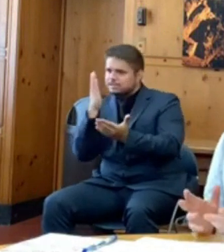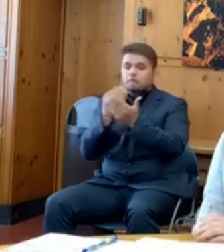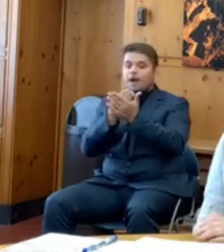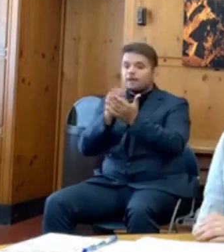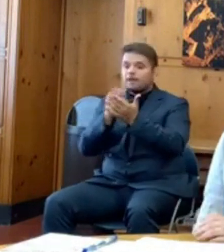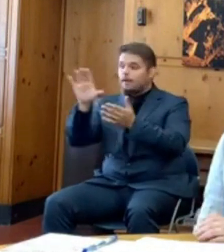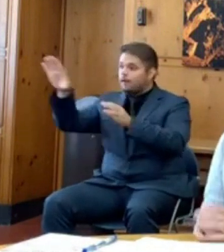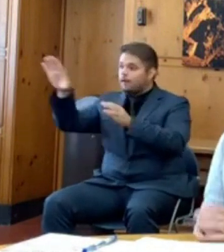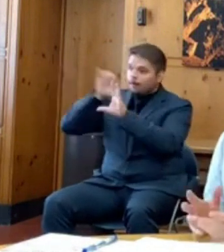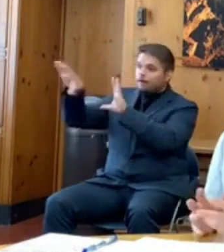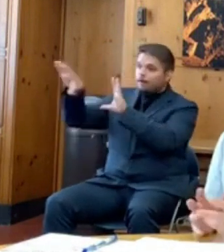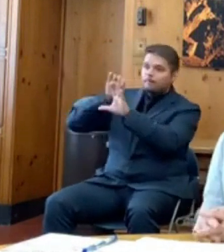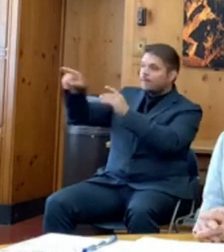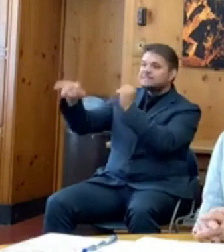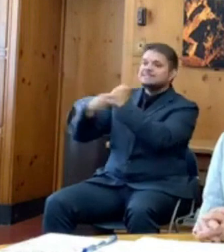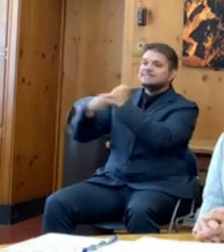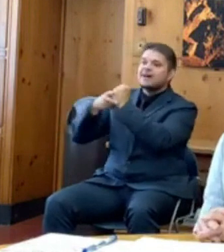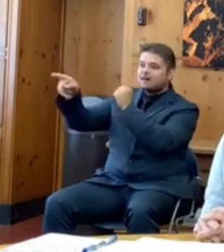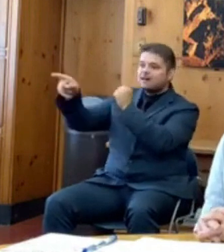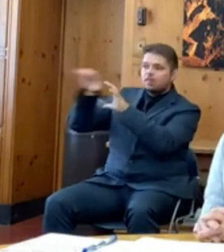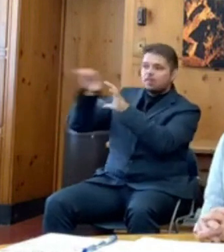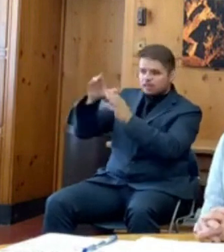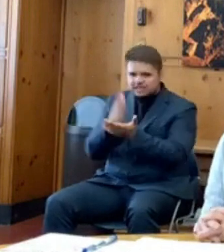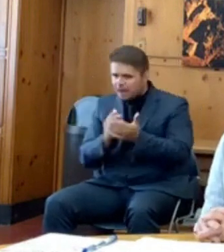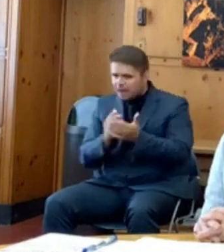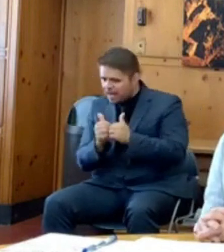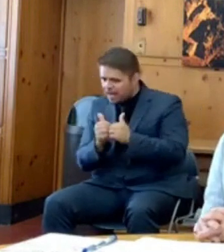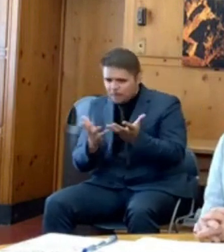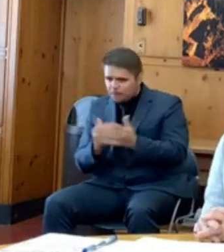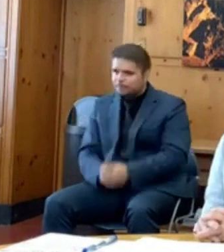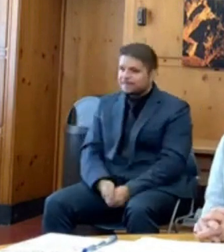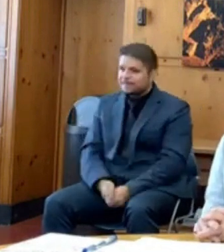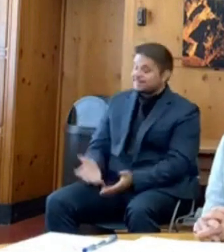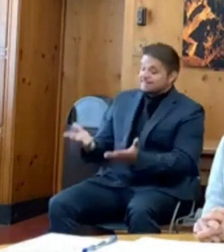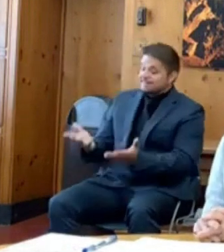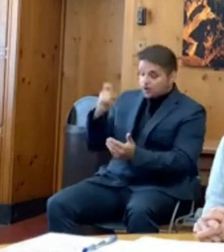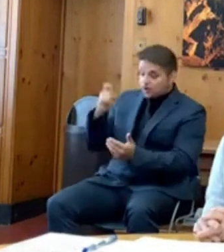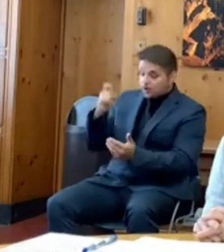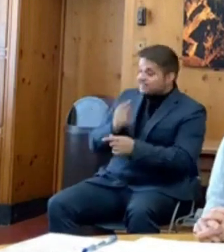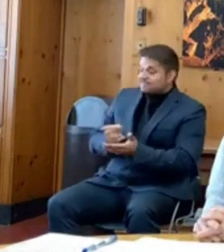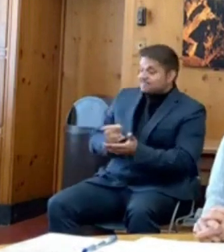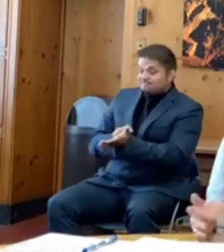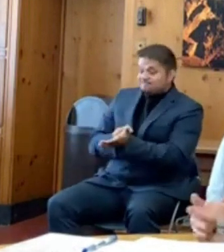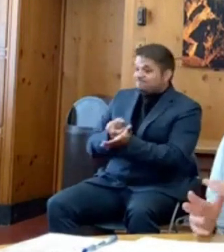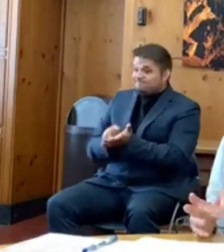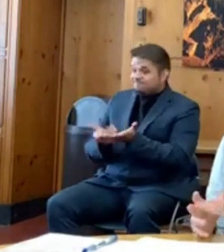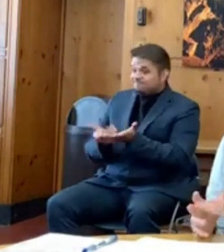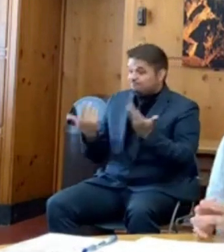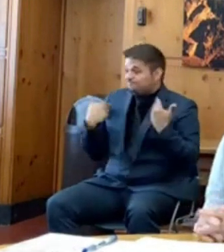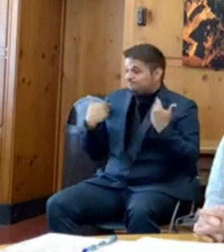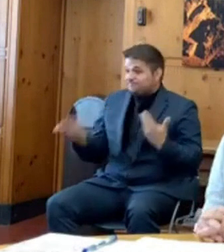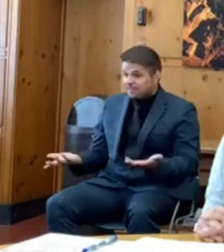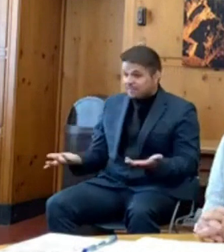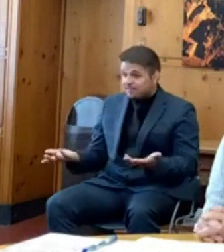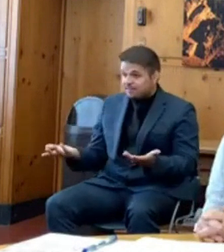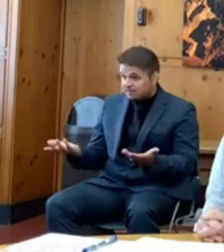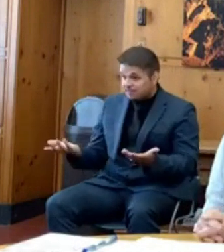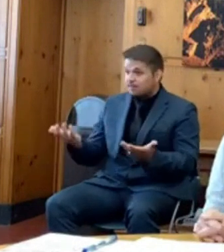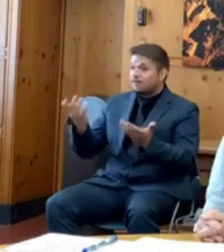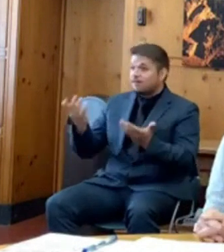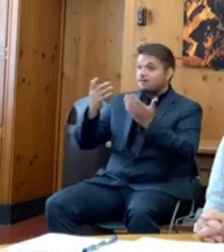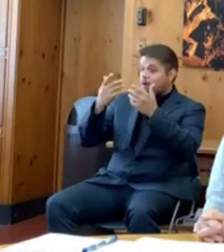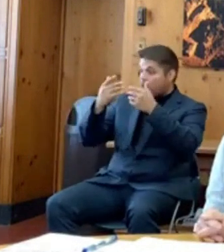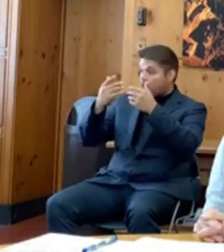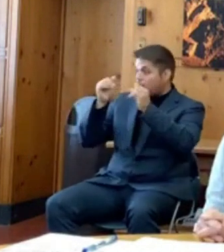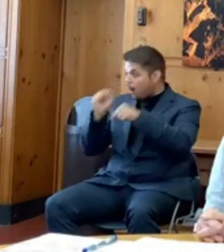action? Les, I honestly have all of my options are on the table. It is very dependent upon